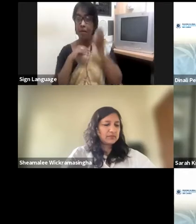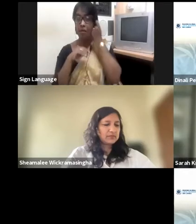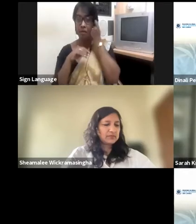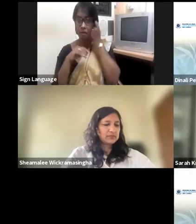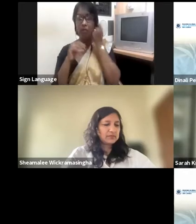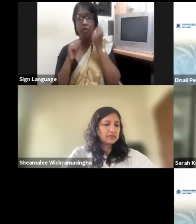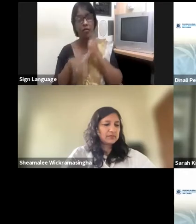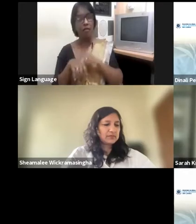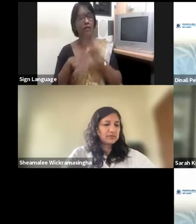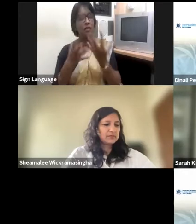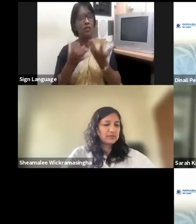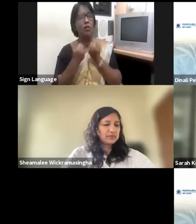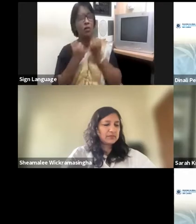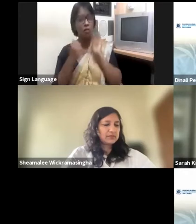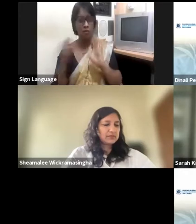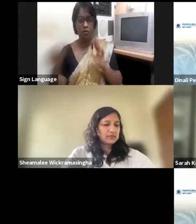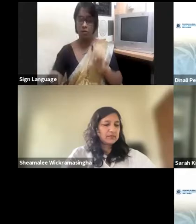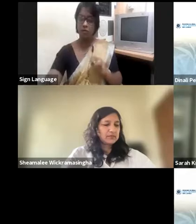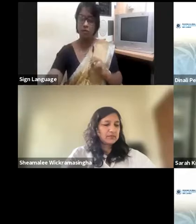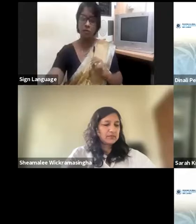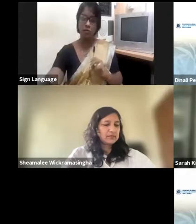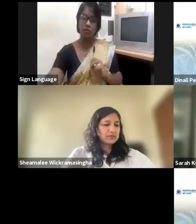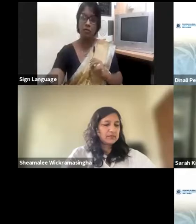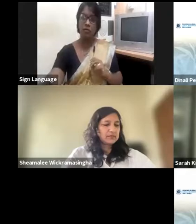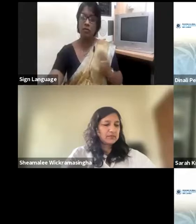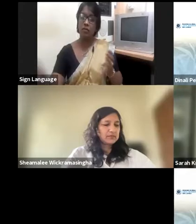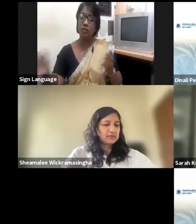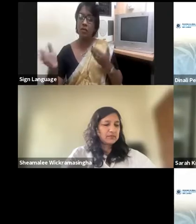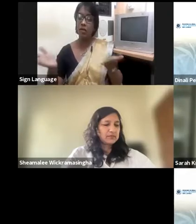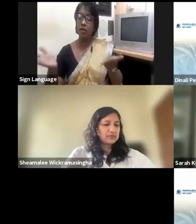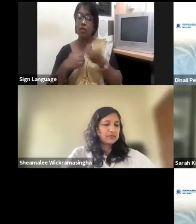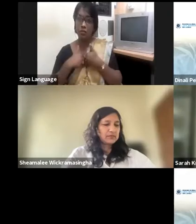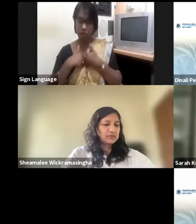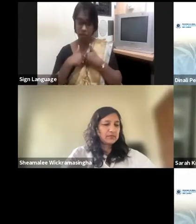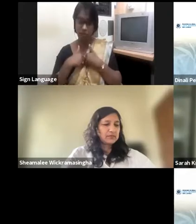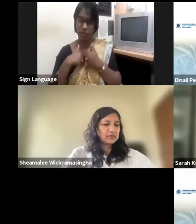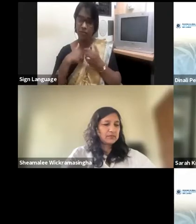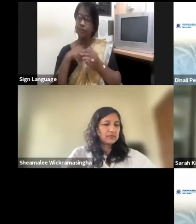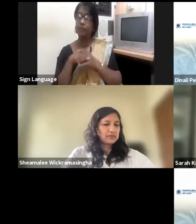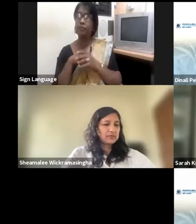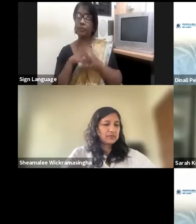We need to create a segue for promoting